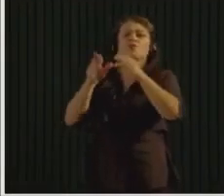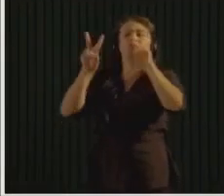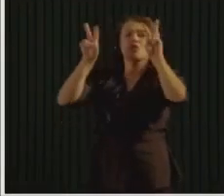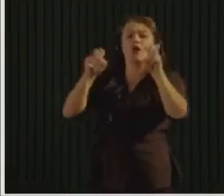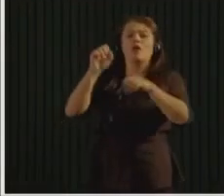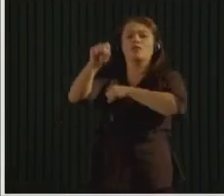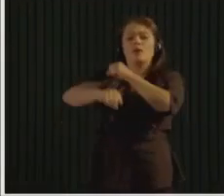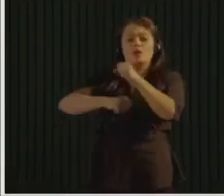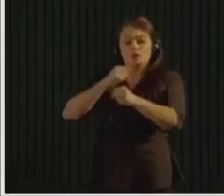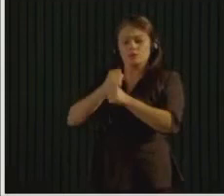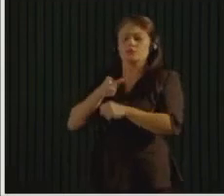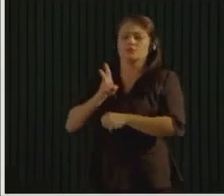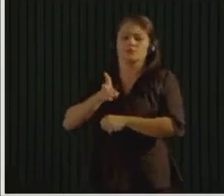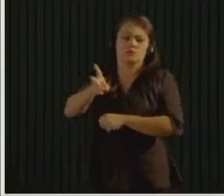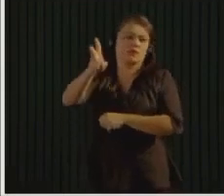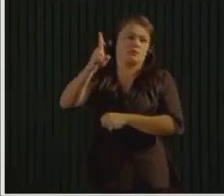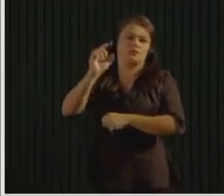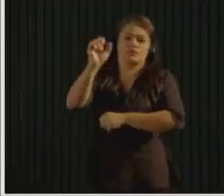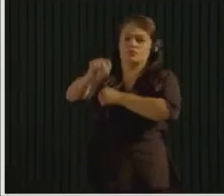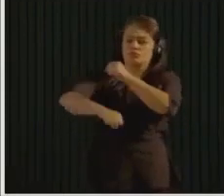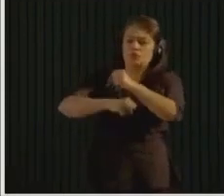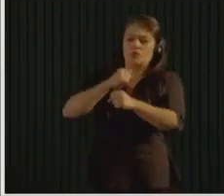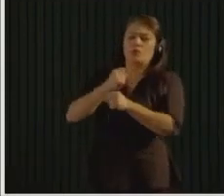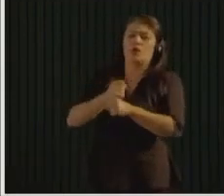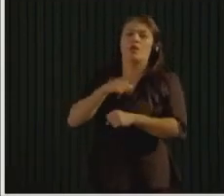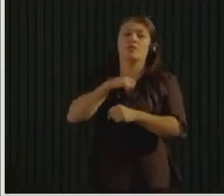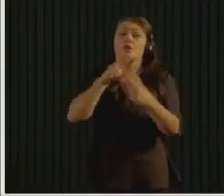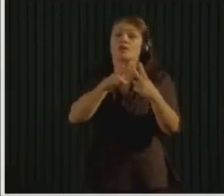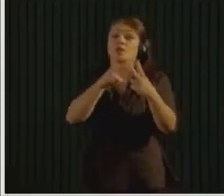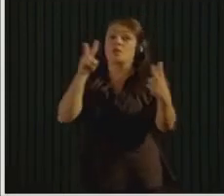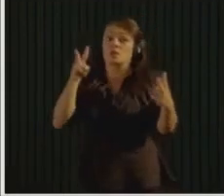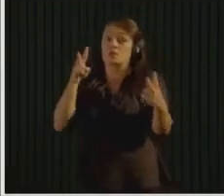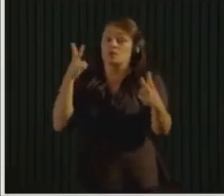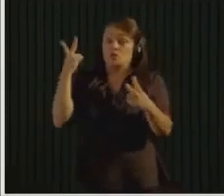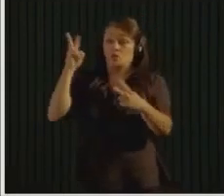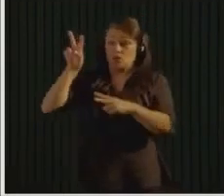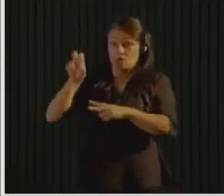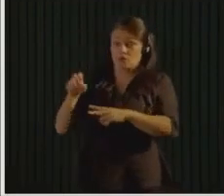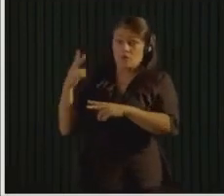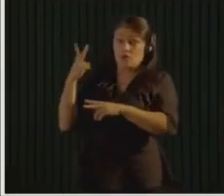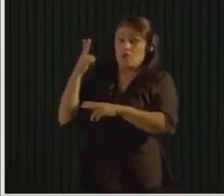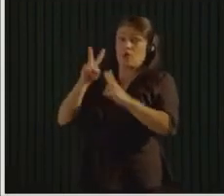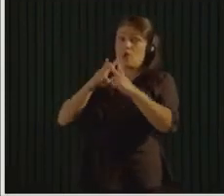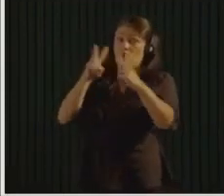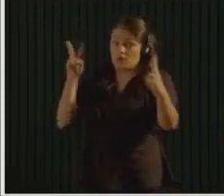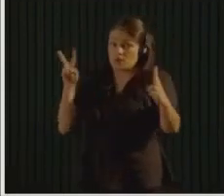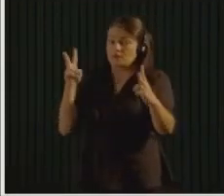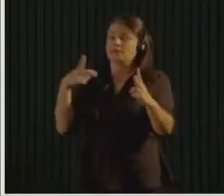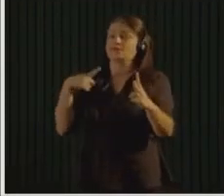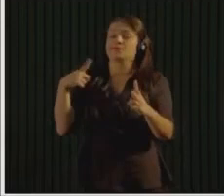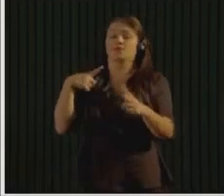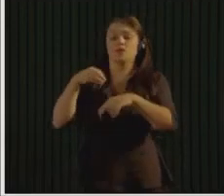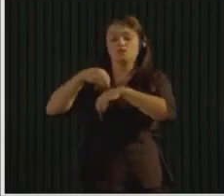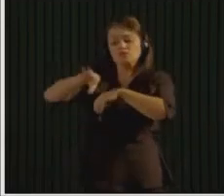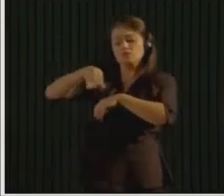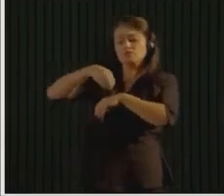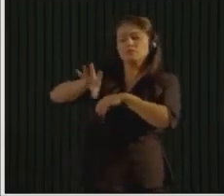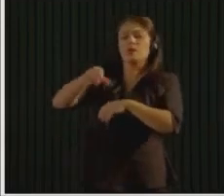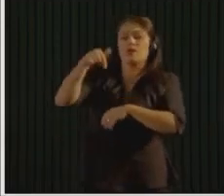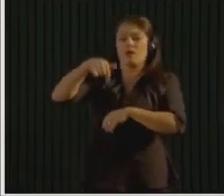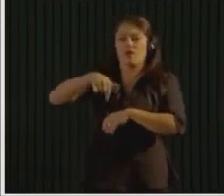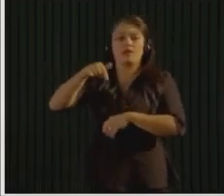So we have actually communed with people across the U.S. and around the world in Zero Waste